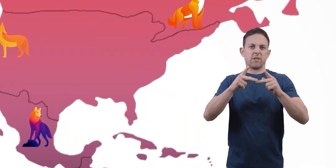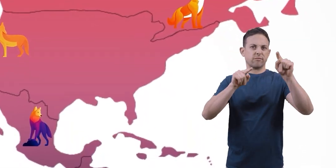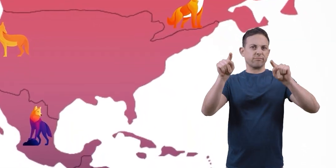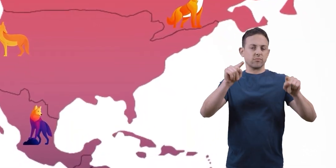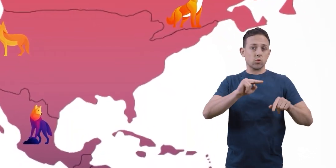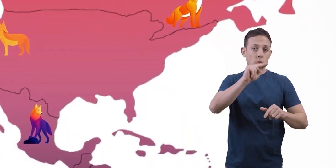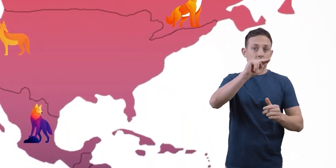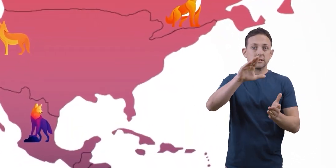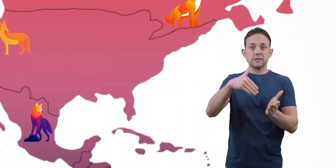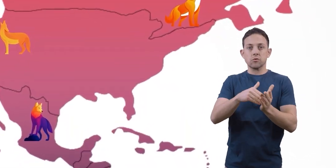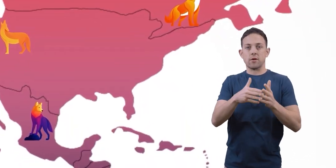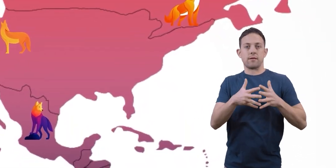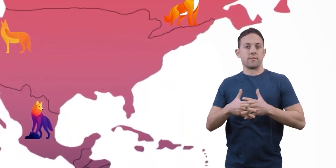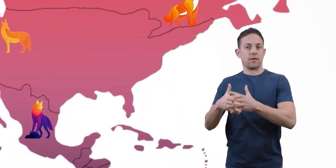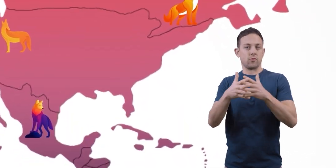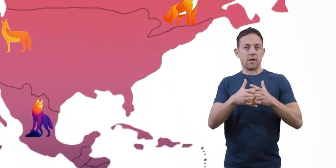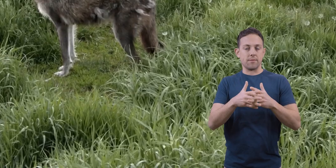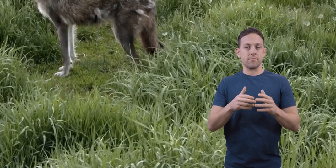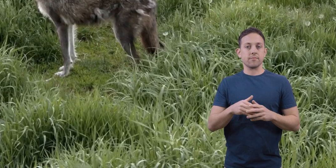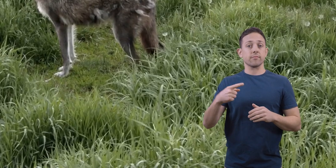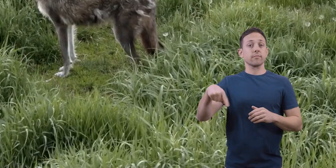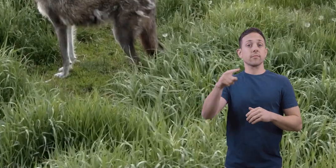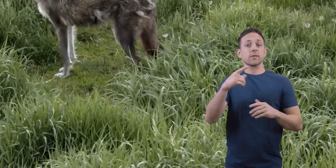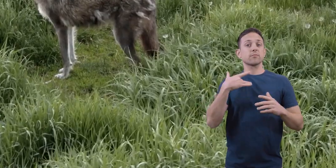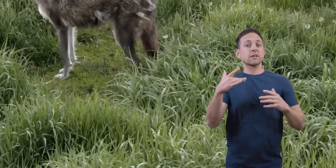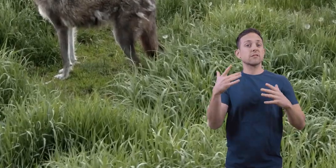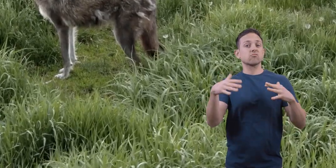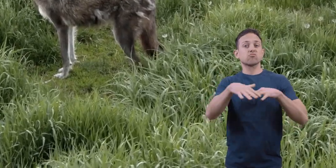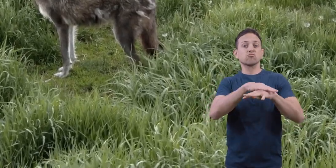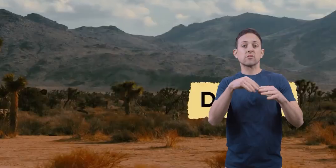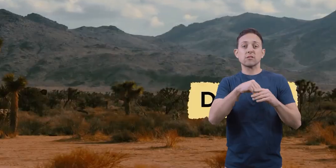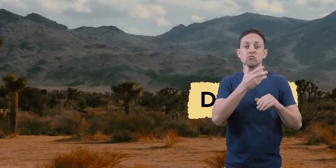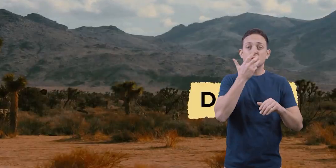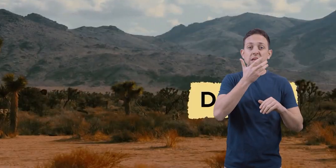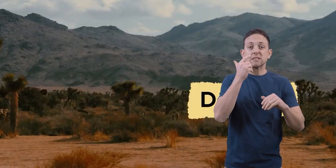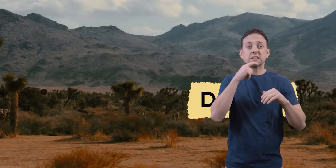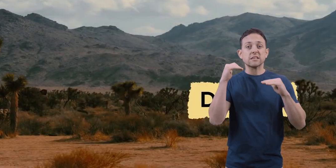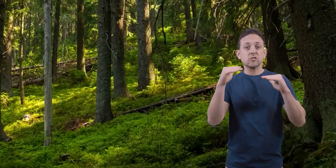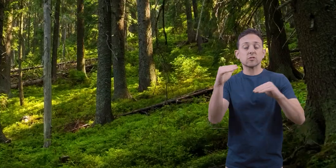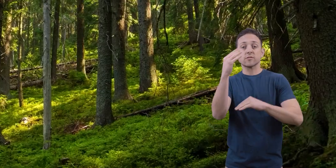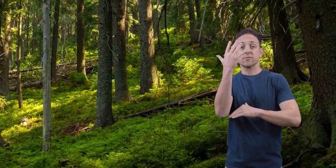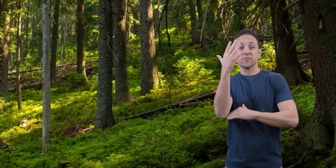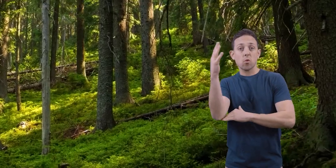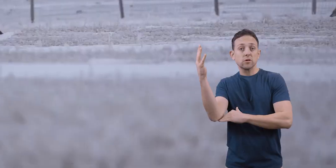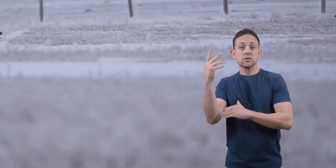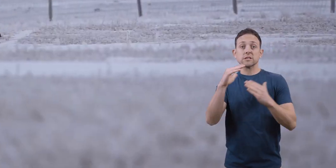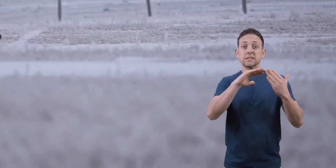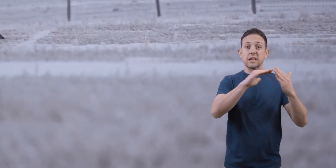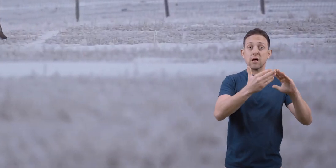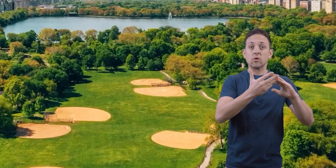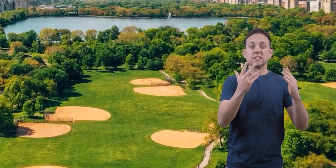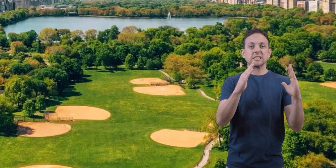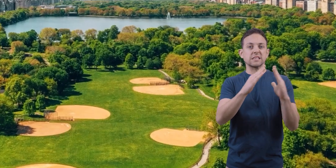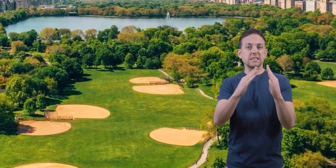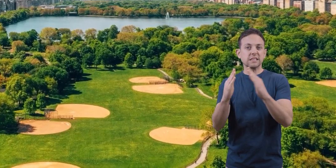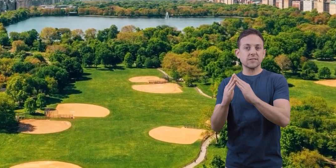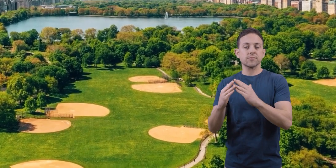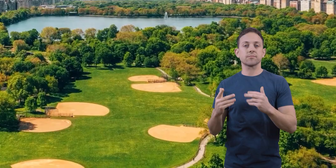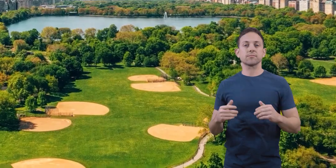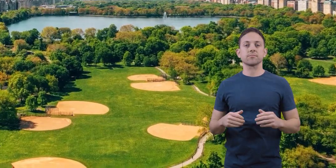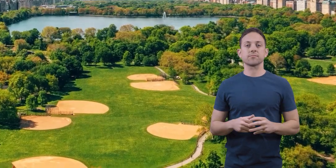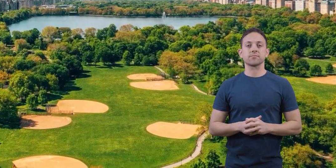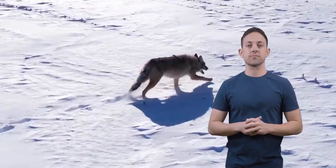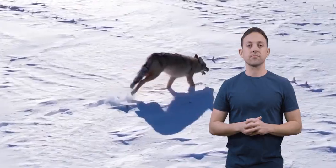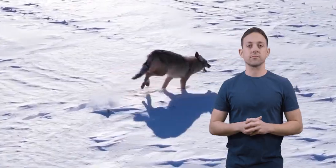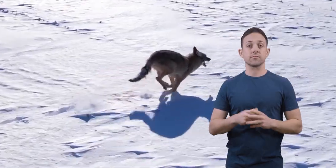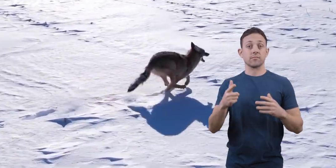places in North and Central America. They hang out in grasslands, deserts, forests, towns, and cities.